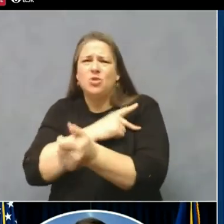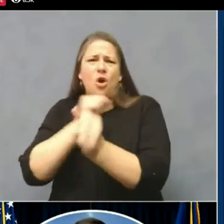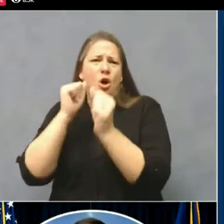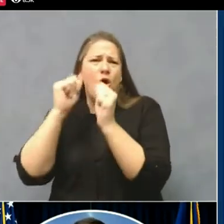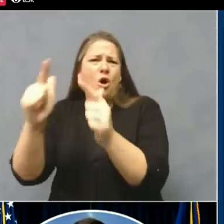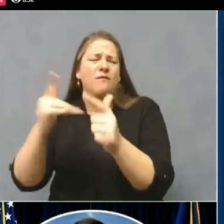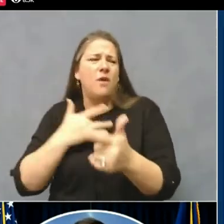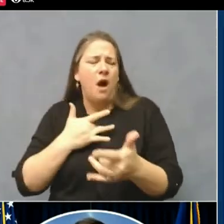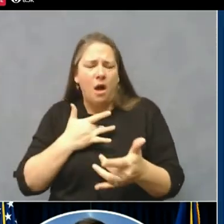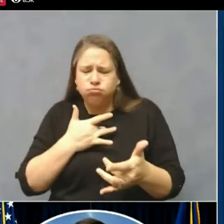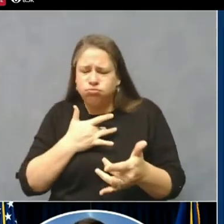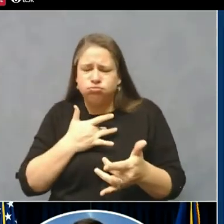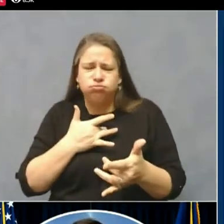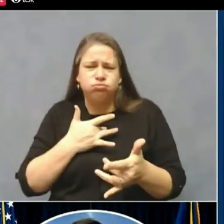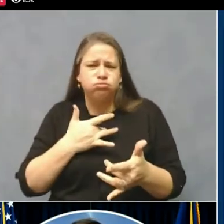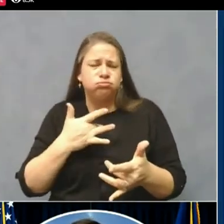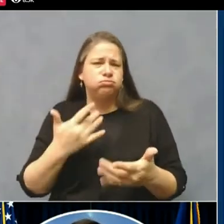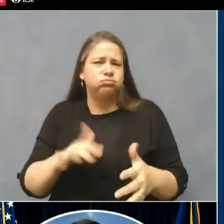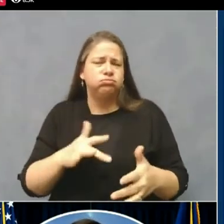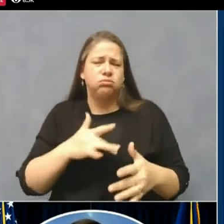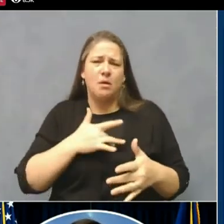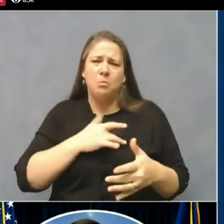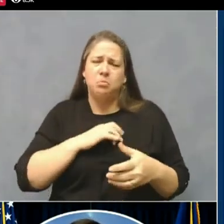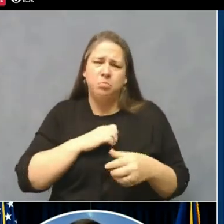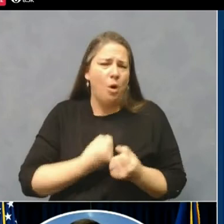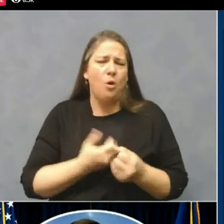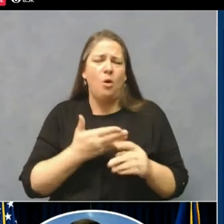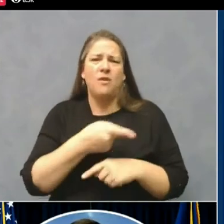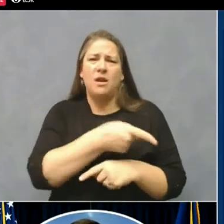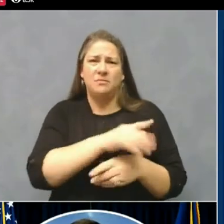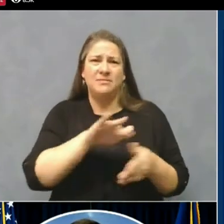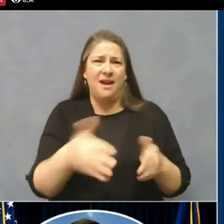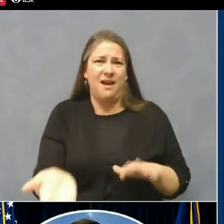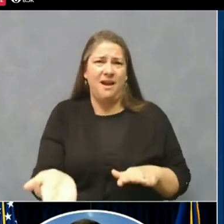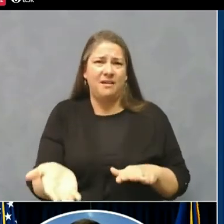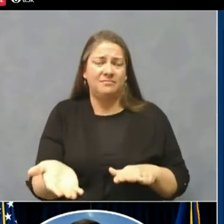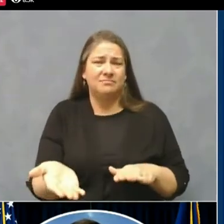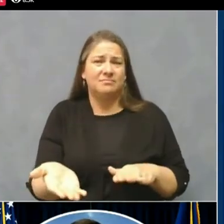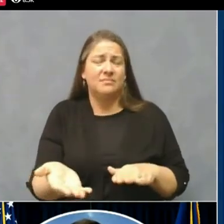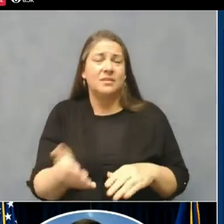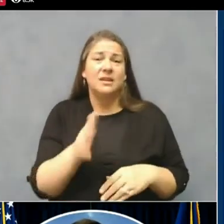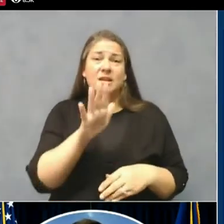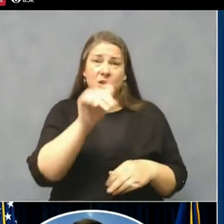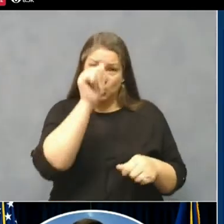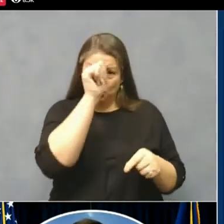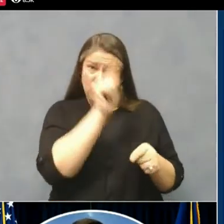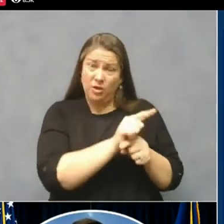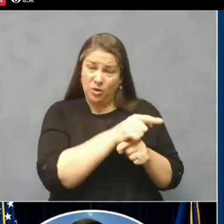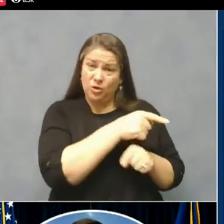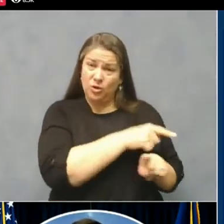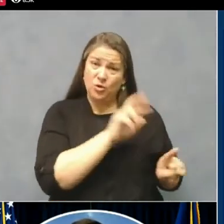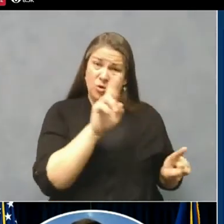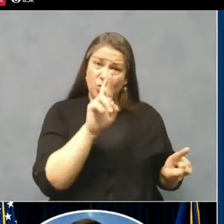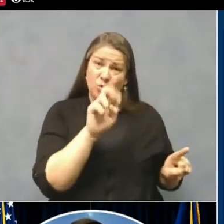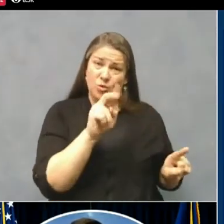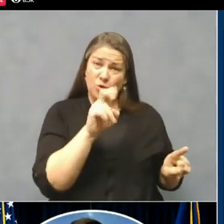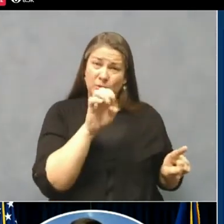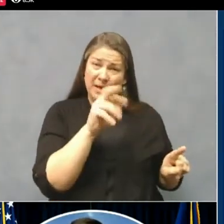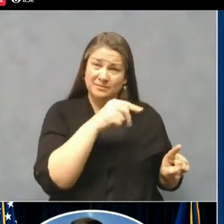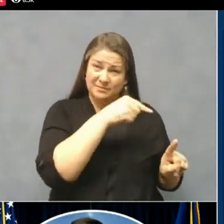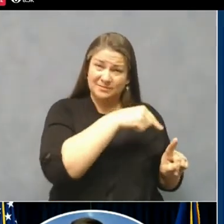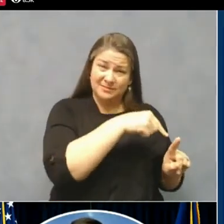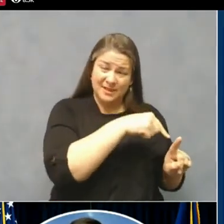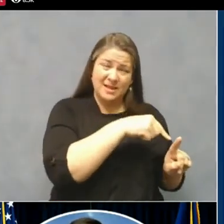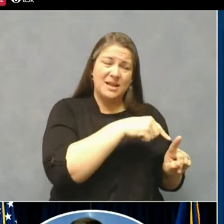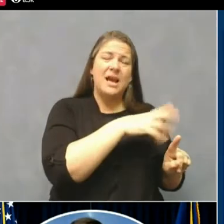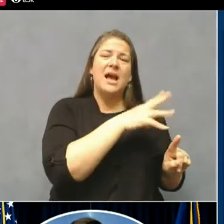by the loss. Michael's brother, he also left behind, in addition to his brother, he also left